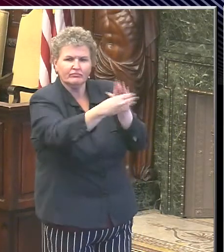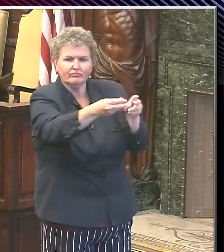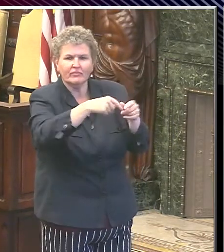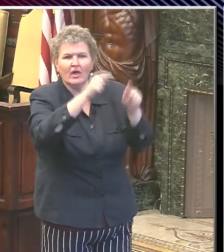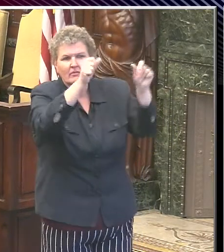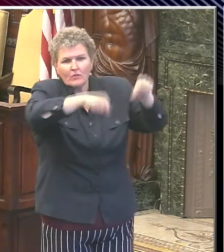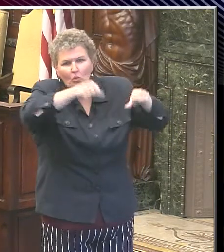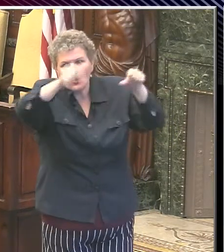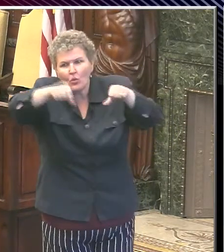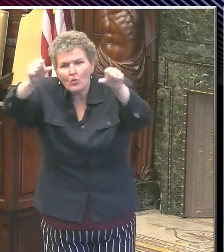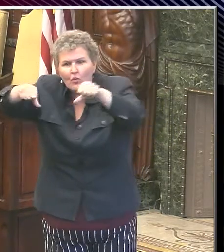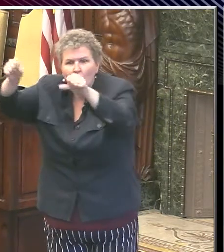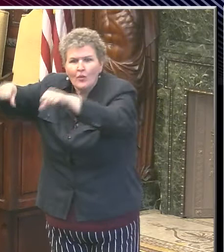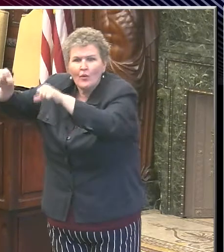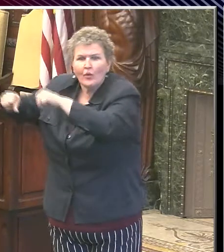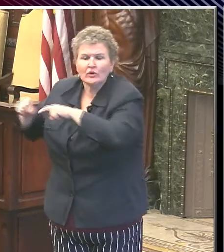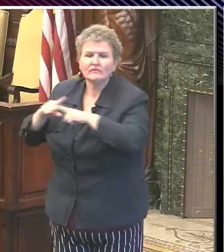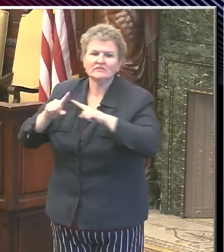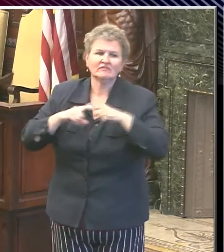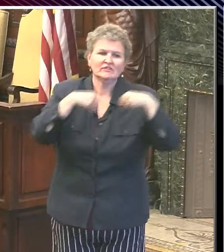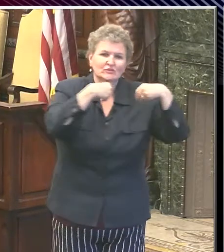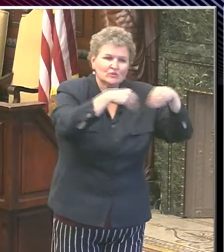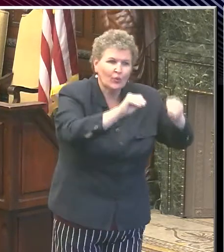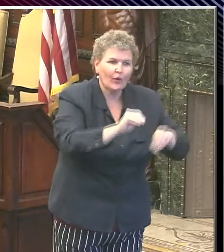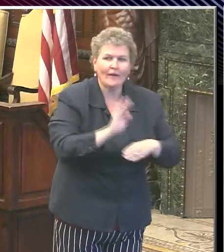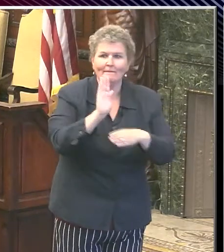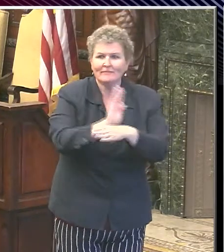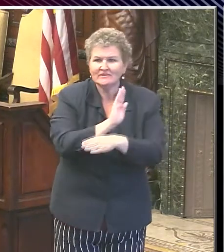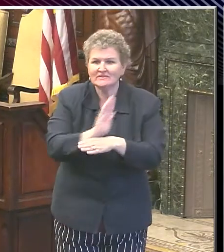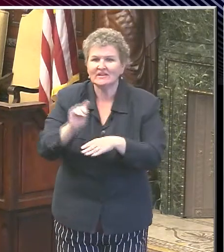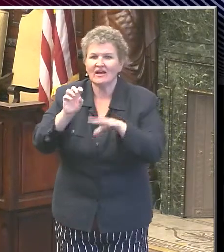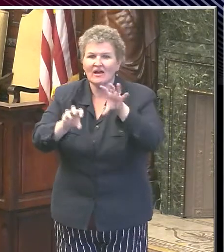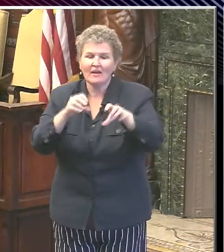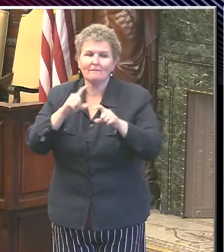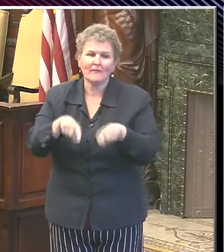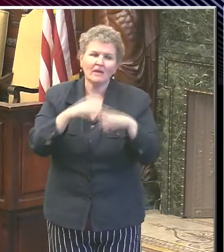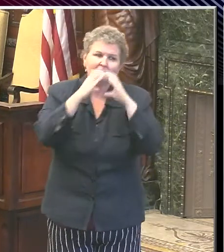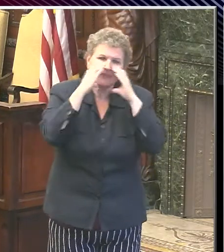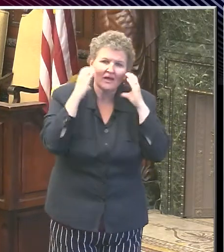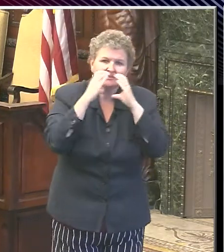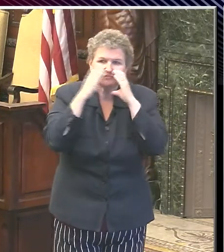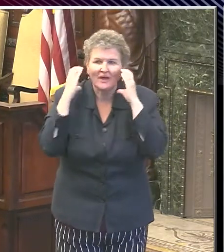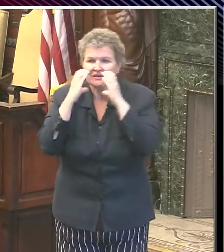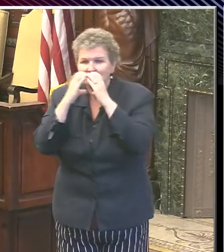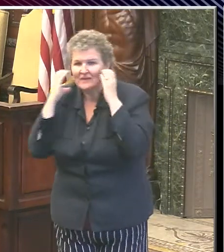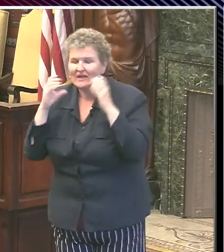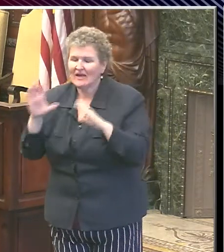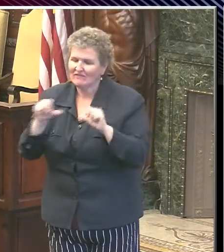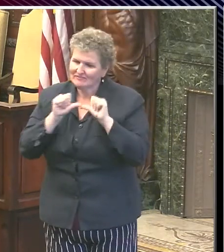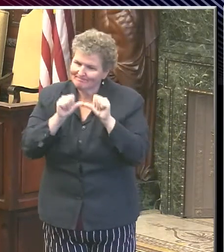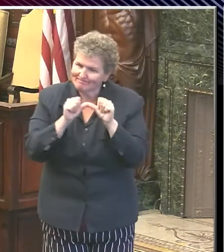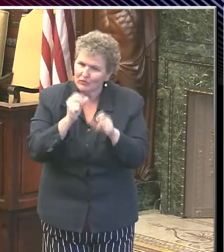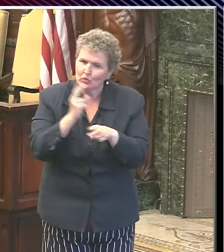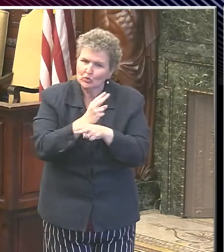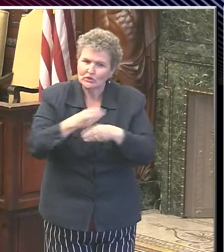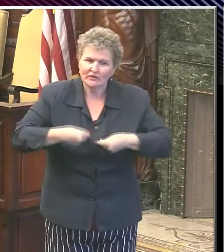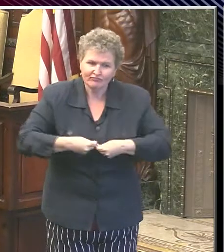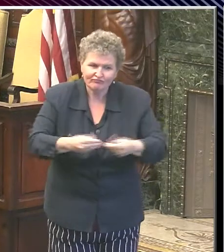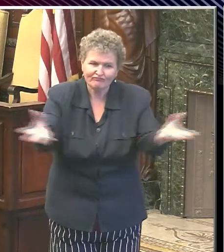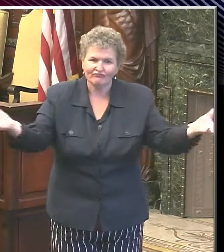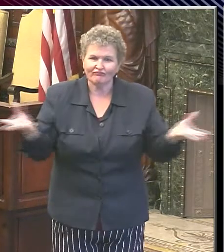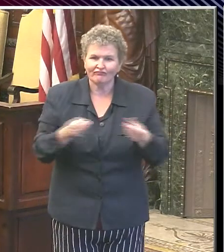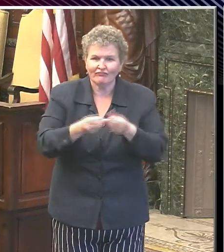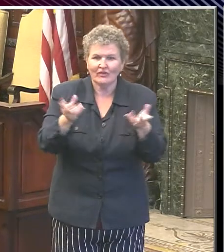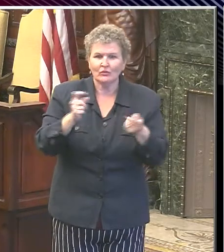stores could put up to remind people, particularly about the requirement for wearing masks. They continue to do that. They are in Germantown this week. They're going to be West